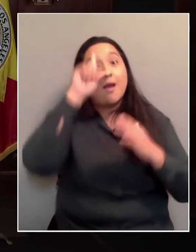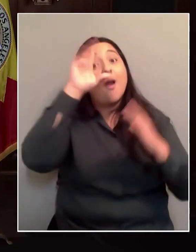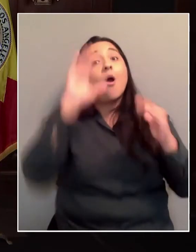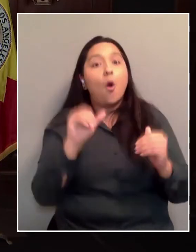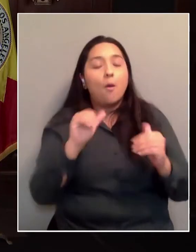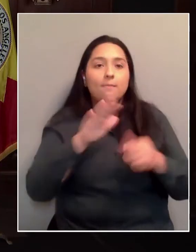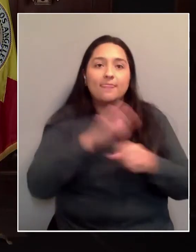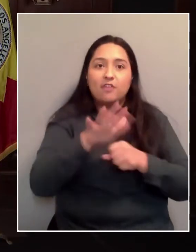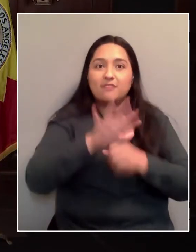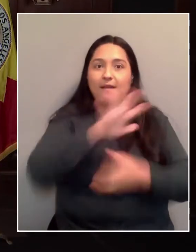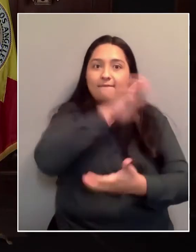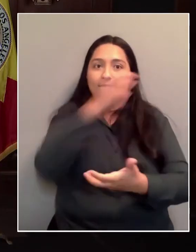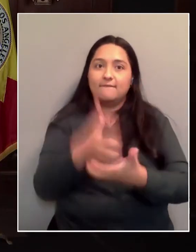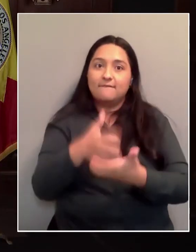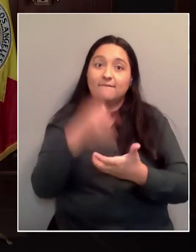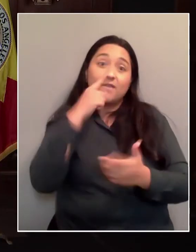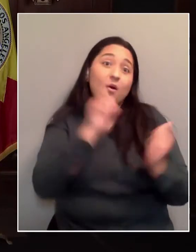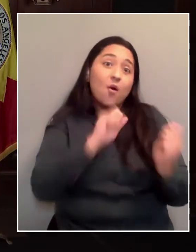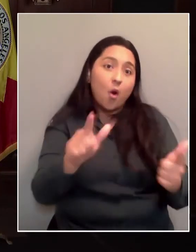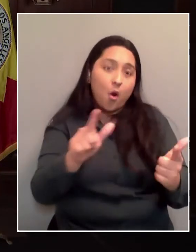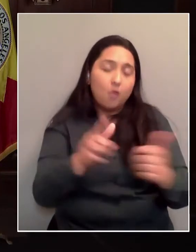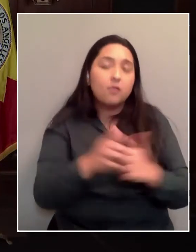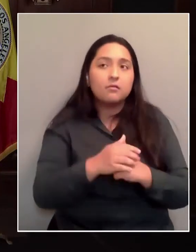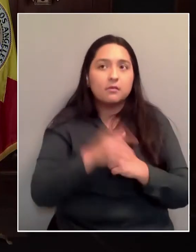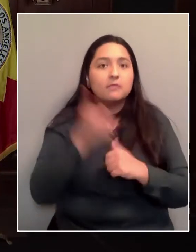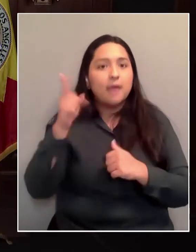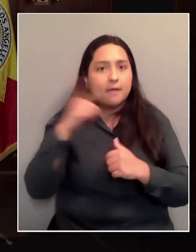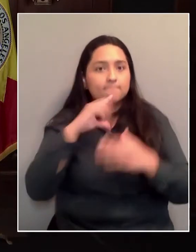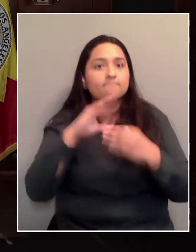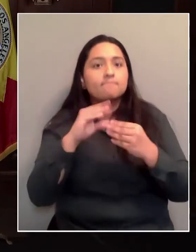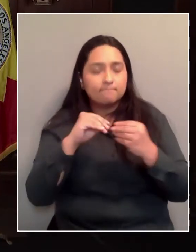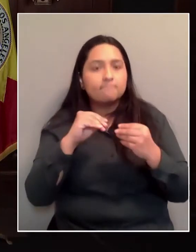They did say they wanted to and they came out to study our mobile